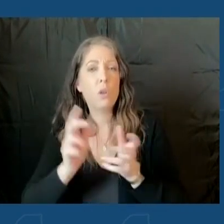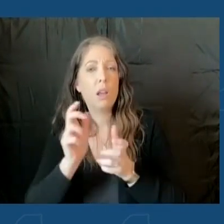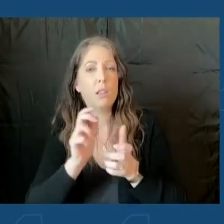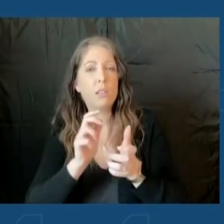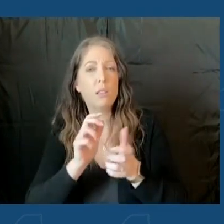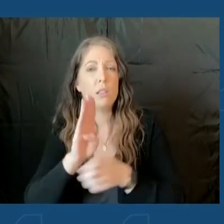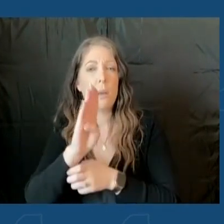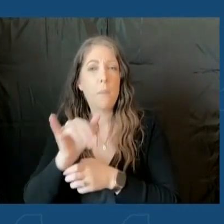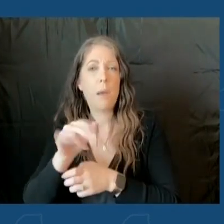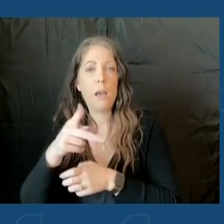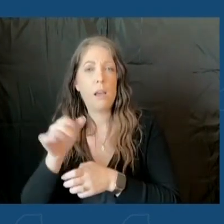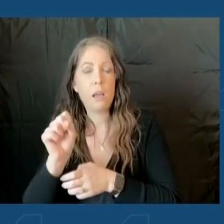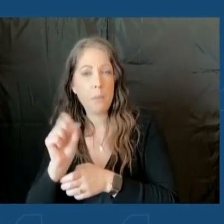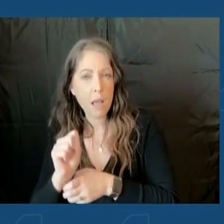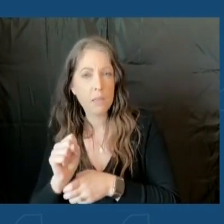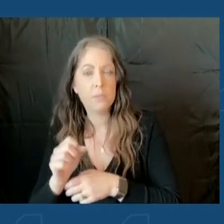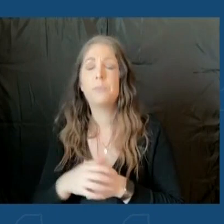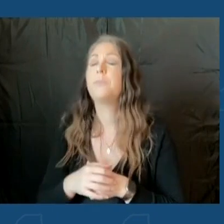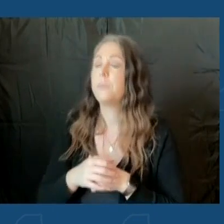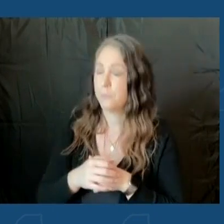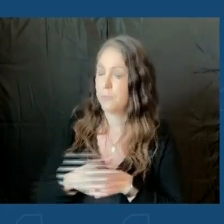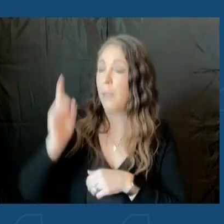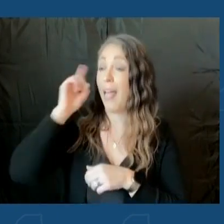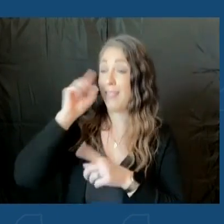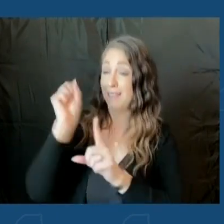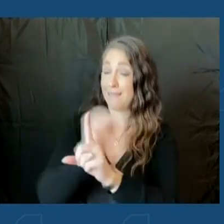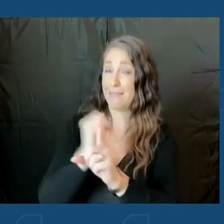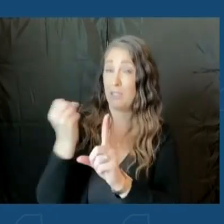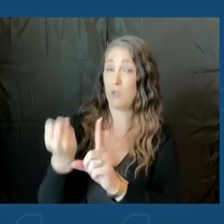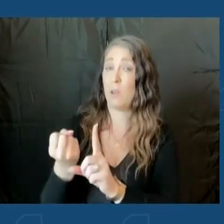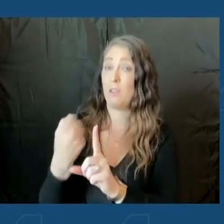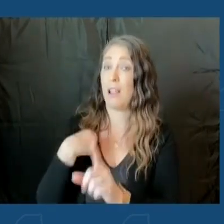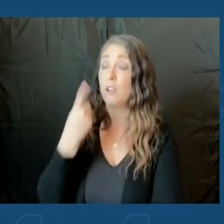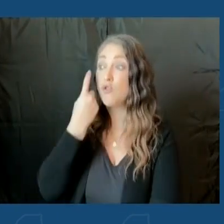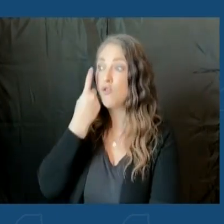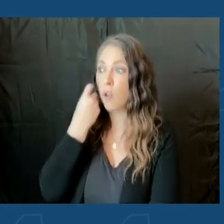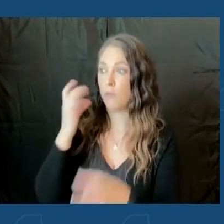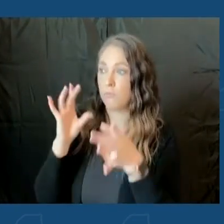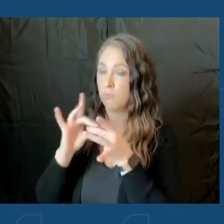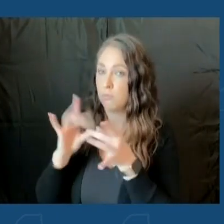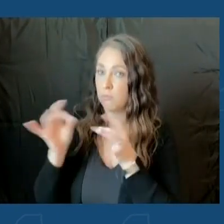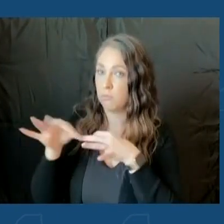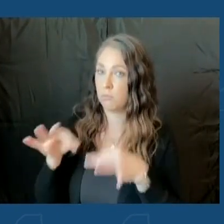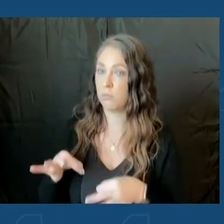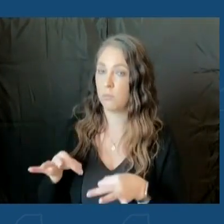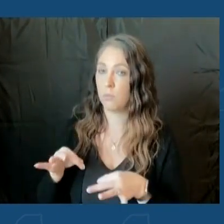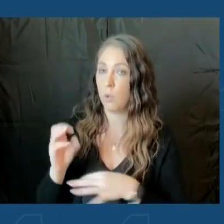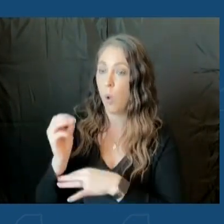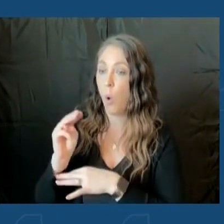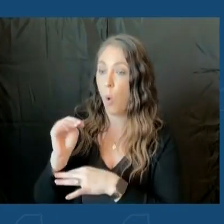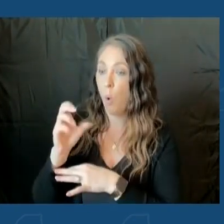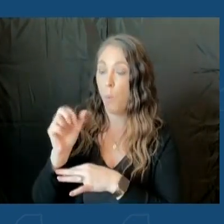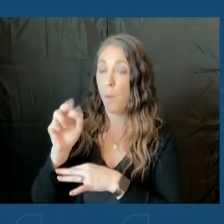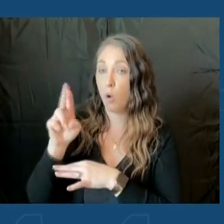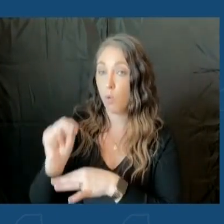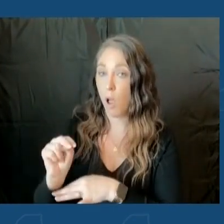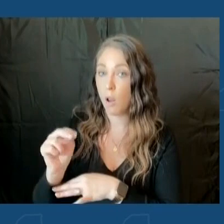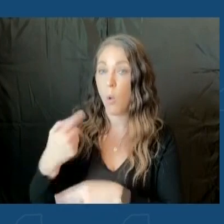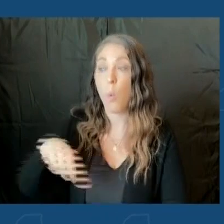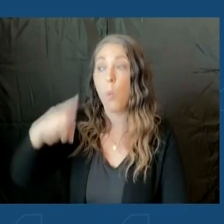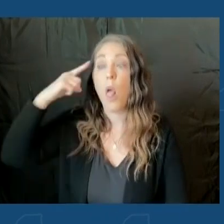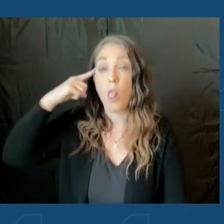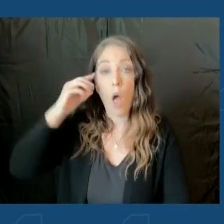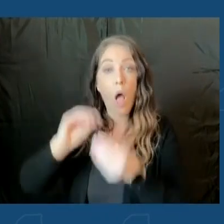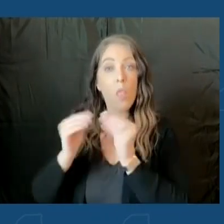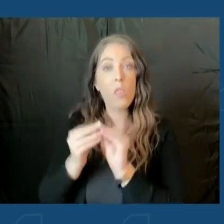not having the proper oversight? I think the situation that I just described, what happened with Omicron, we thought the numbers were